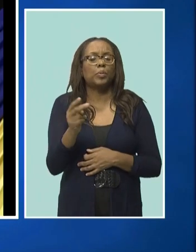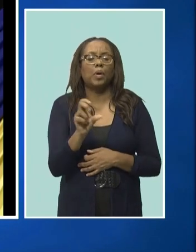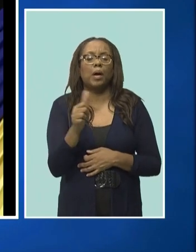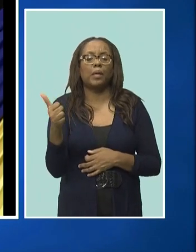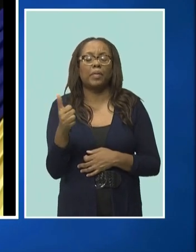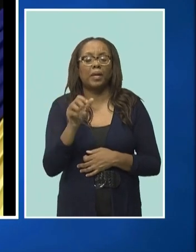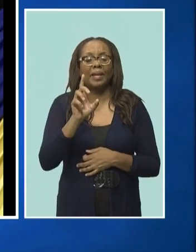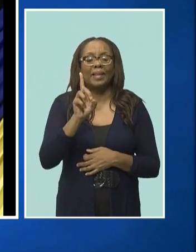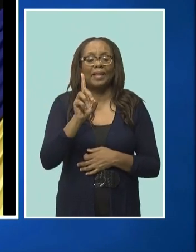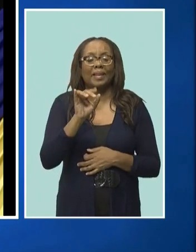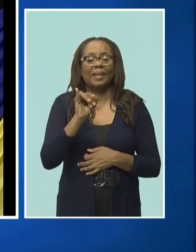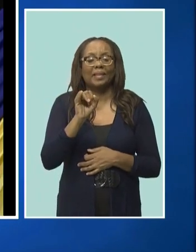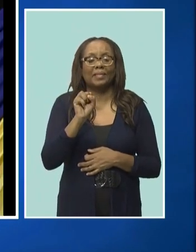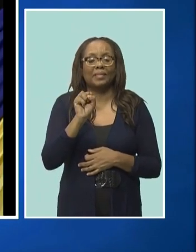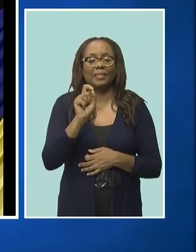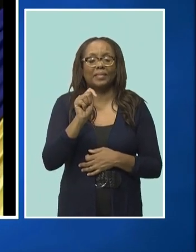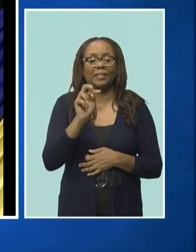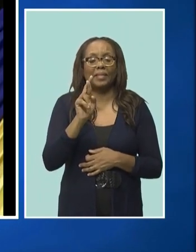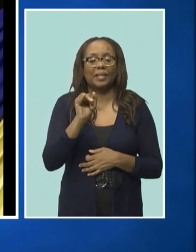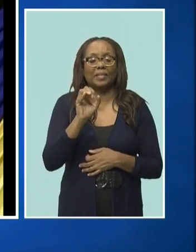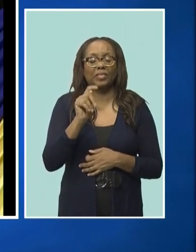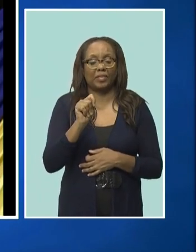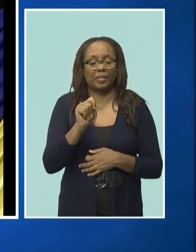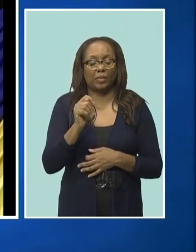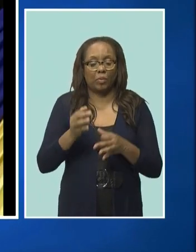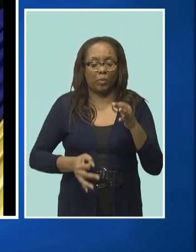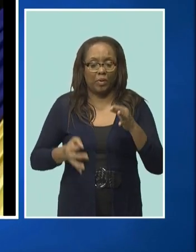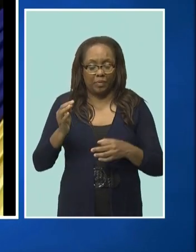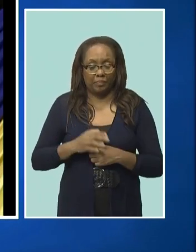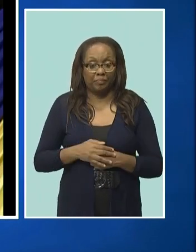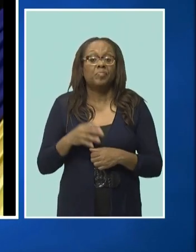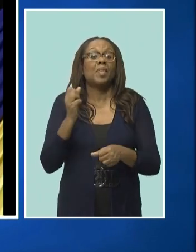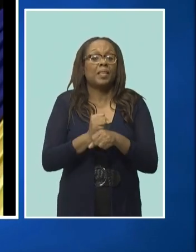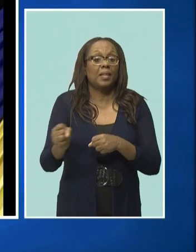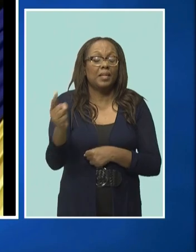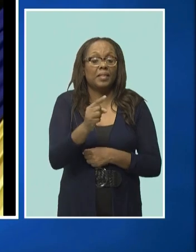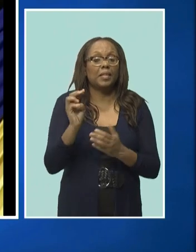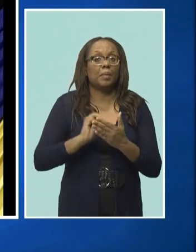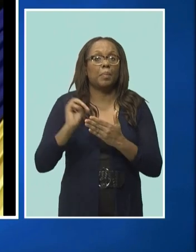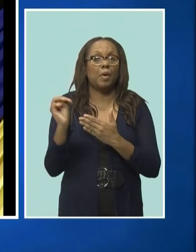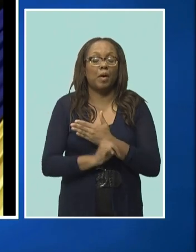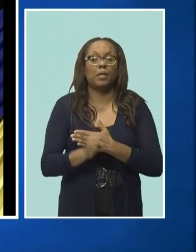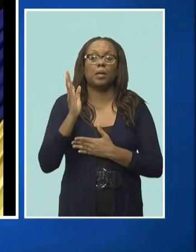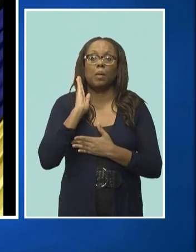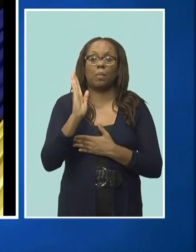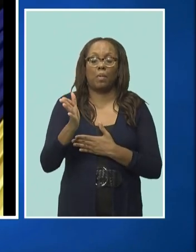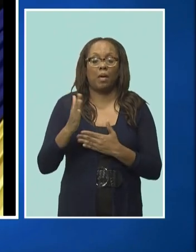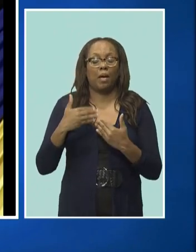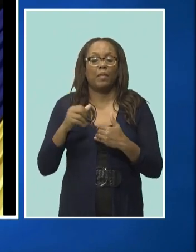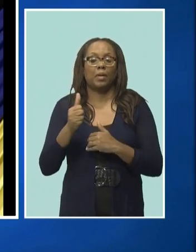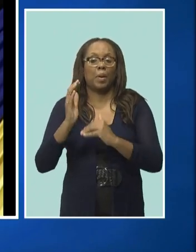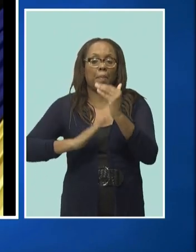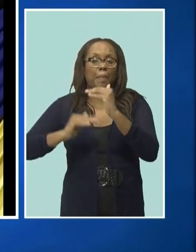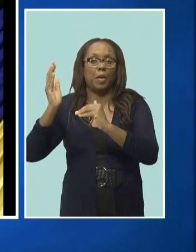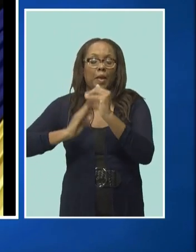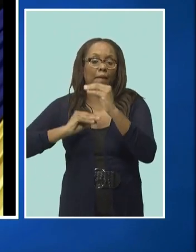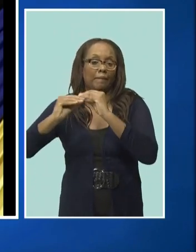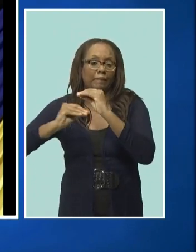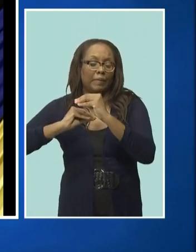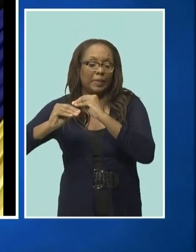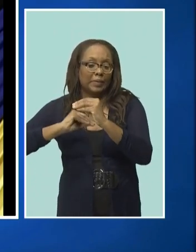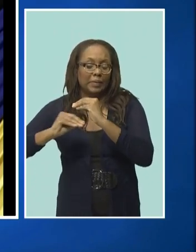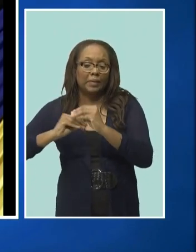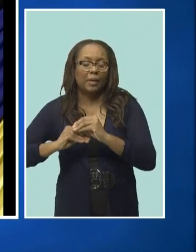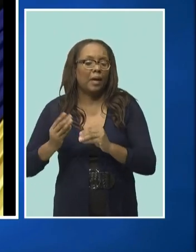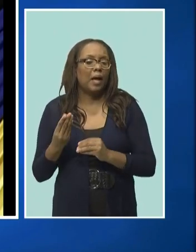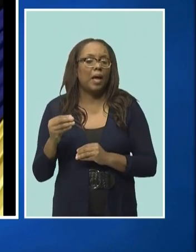in March, the Old Town Hall will accommodate facilities for Alternate Dispute Resolution, the Employment Rights Tribunal,